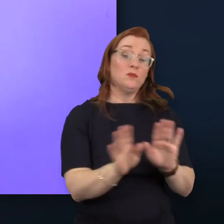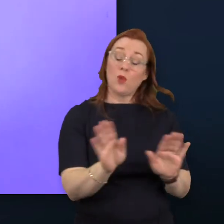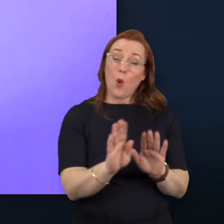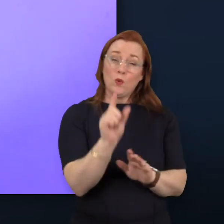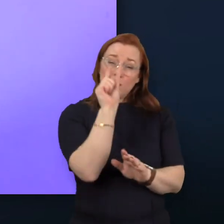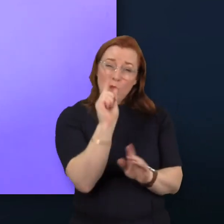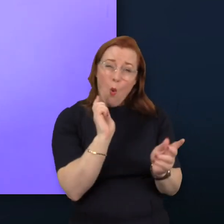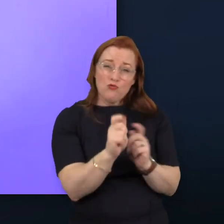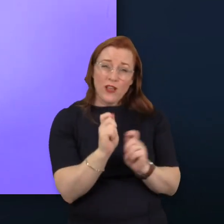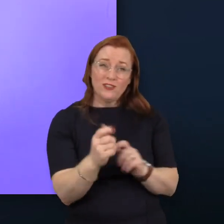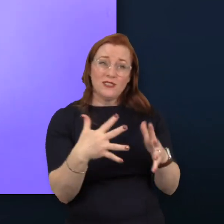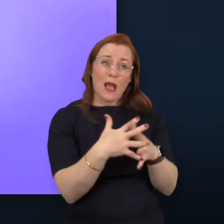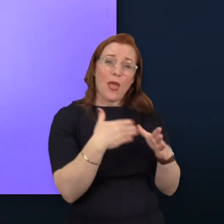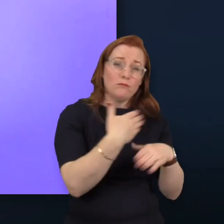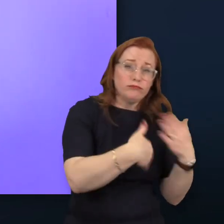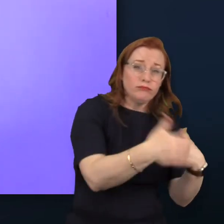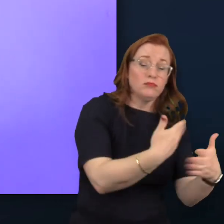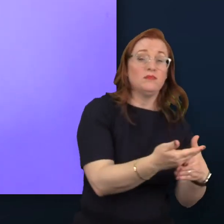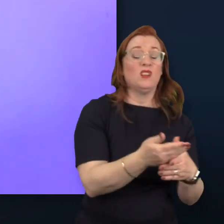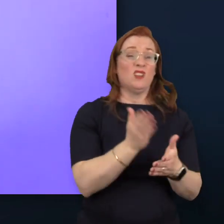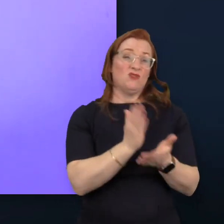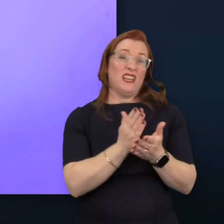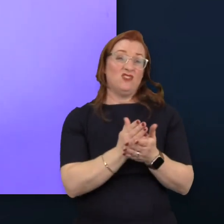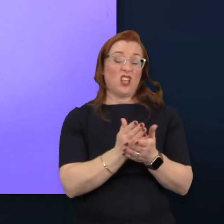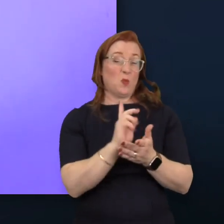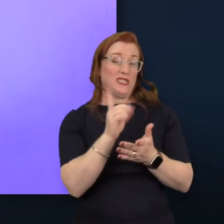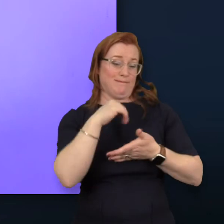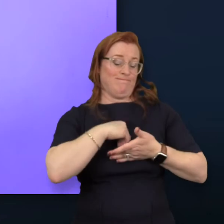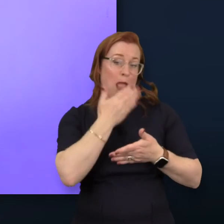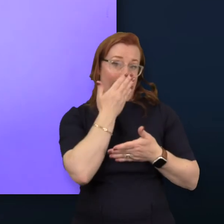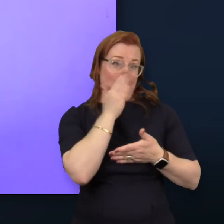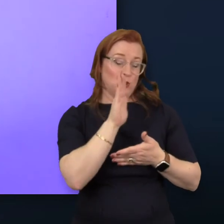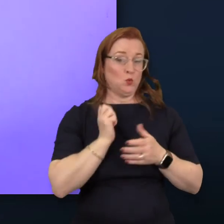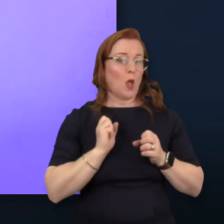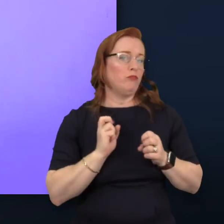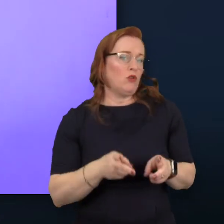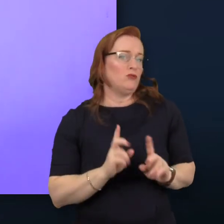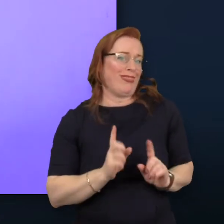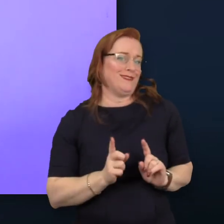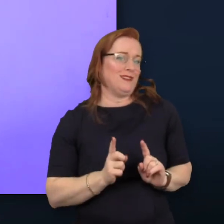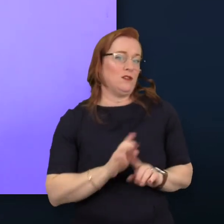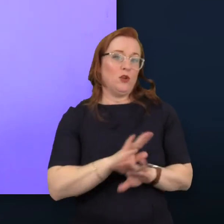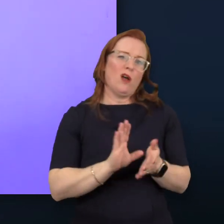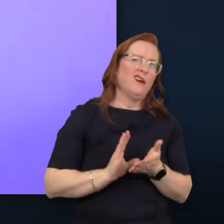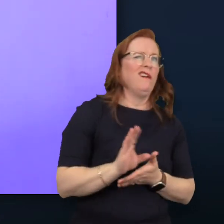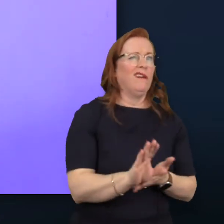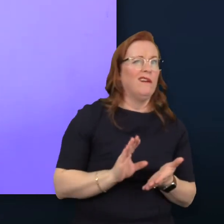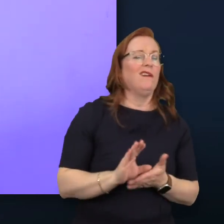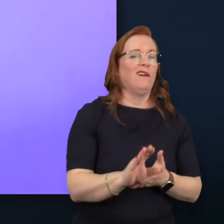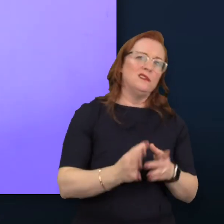way that companies operate. It's more a matter of attitude and approach than it is of spending money.